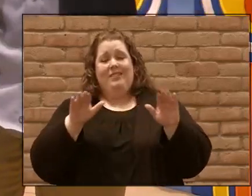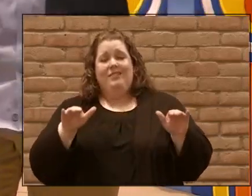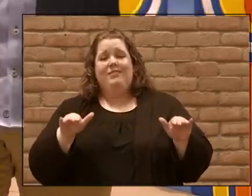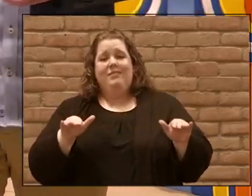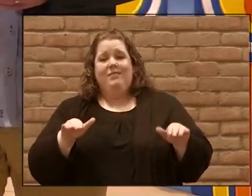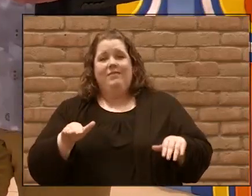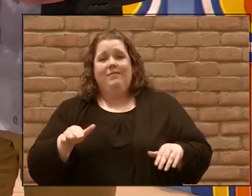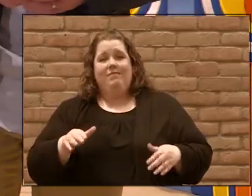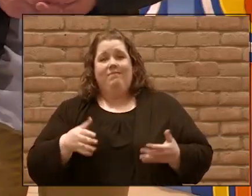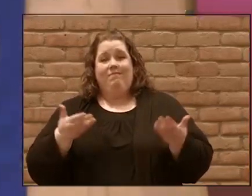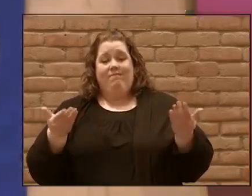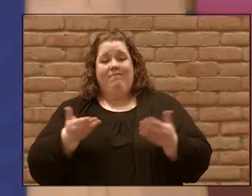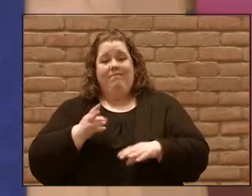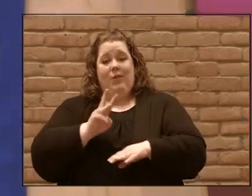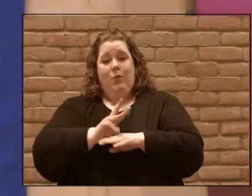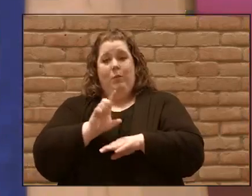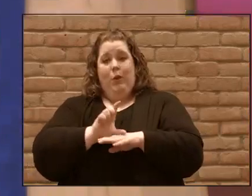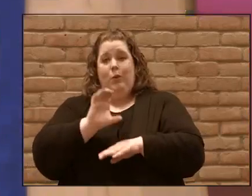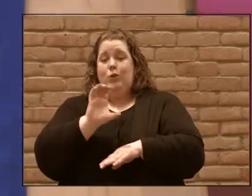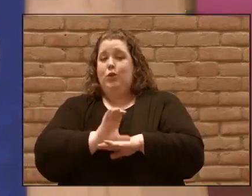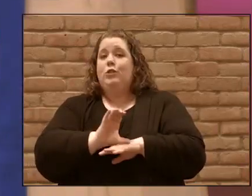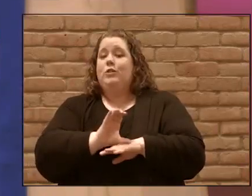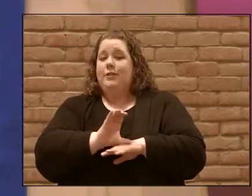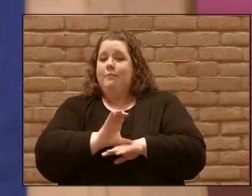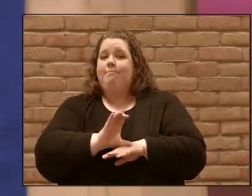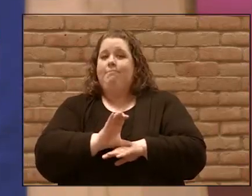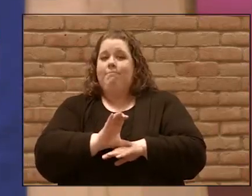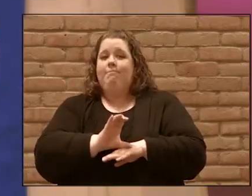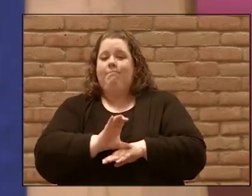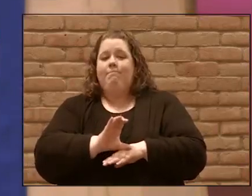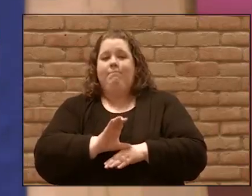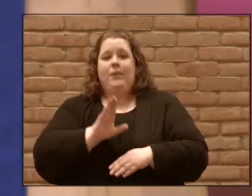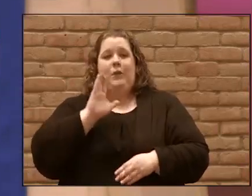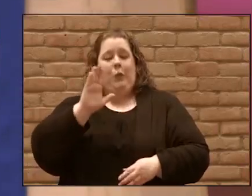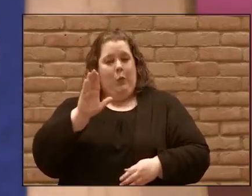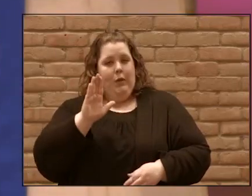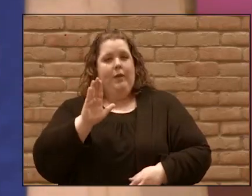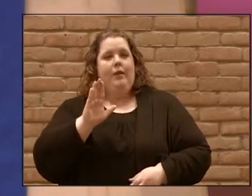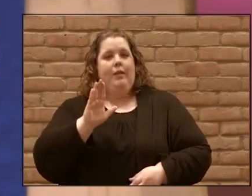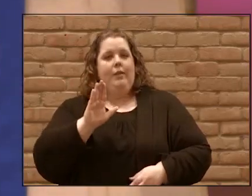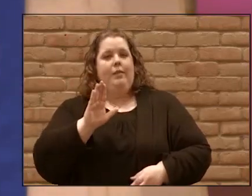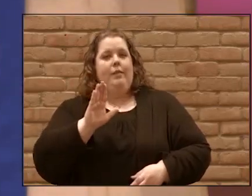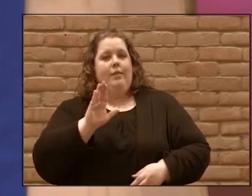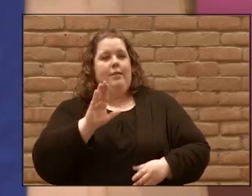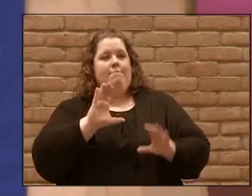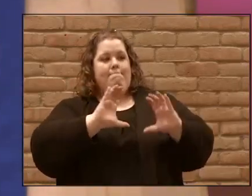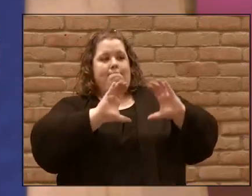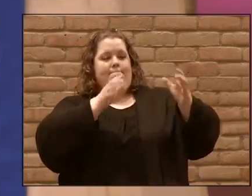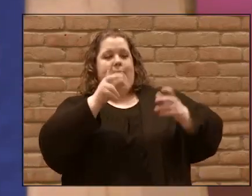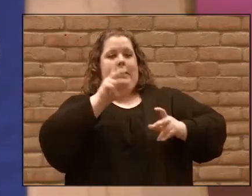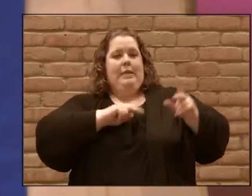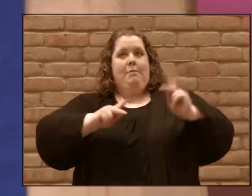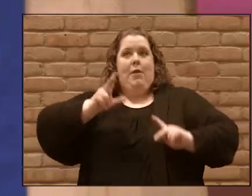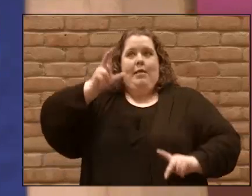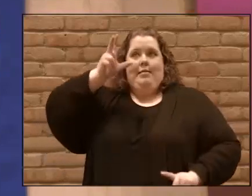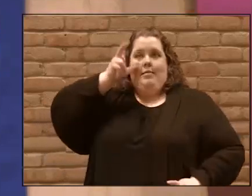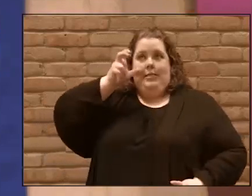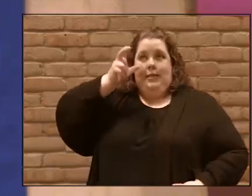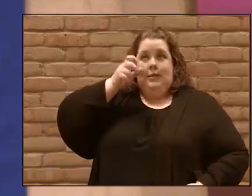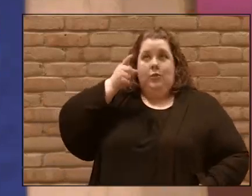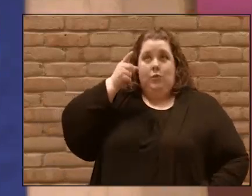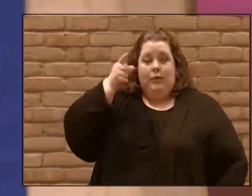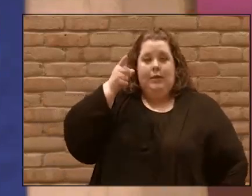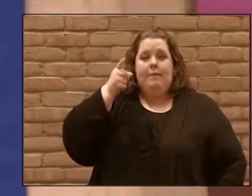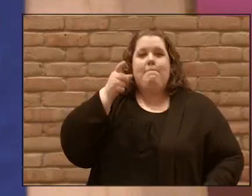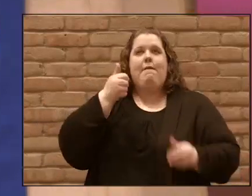at Woodbury Lutheran Church we are going to be a people who listen to and who follow Jesus and we're going to do it in